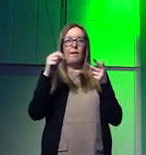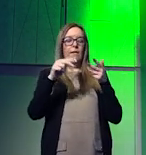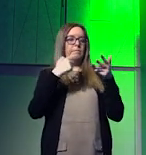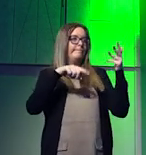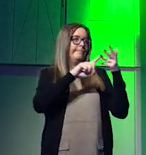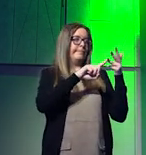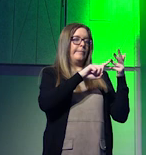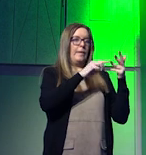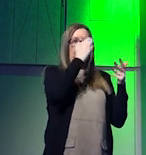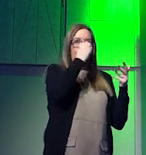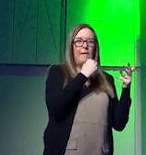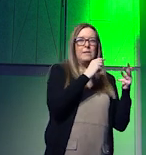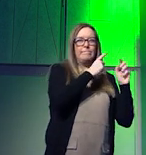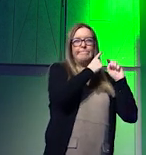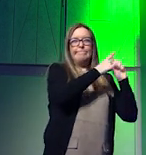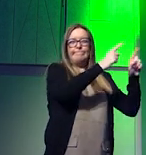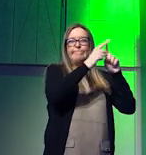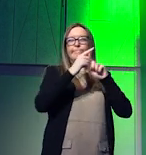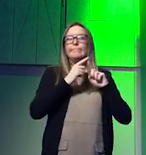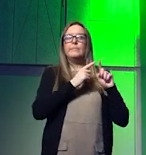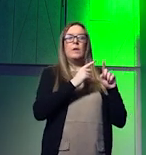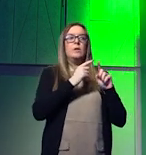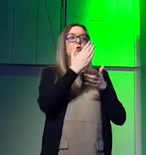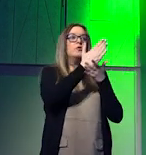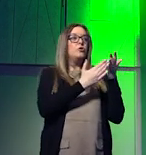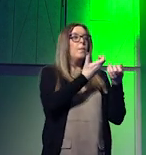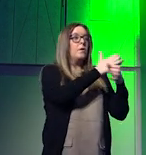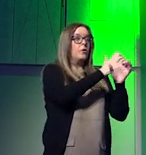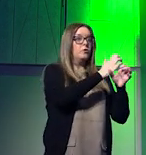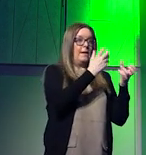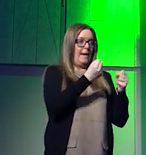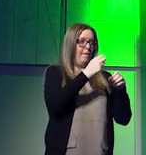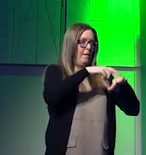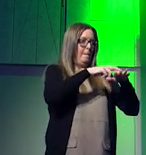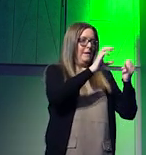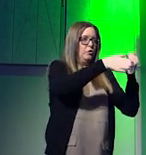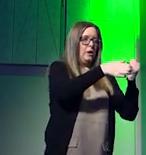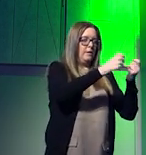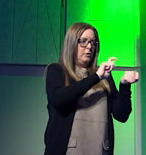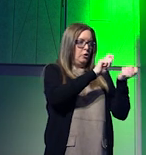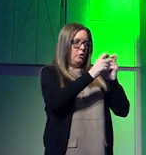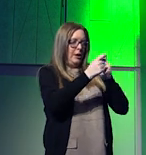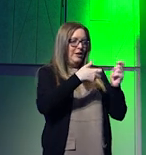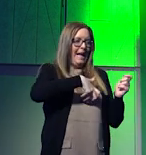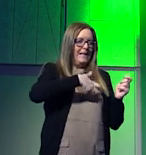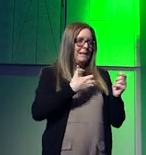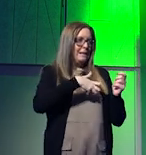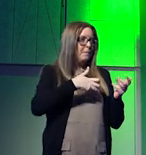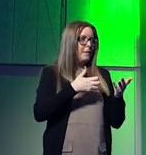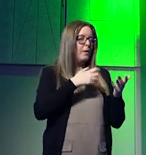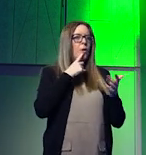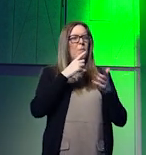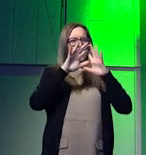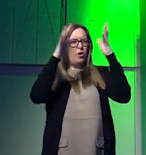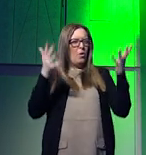us etc etc some countries will obviously have a better chance at adapting than others but globally there is no real